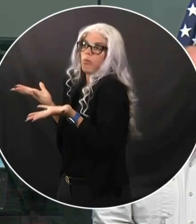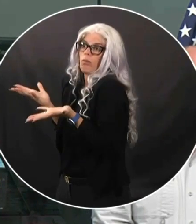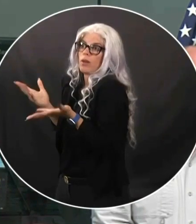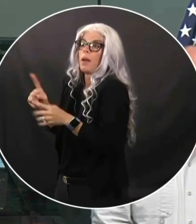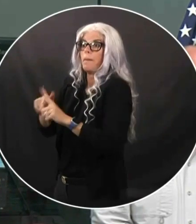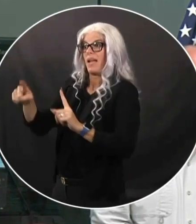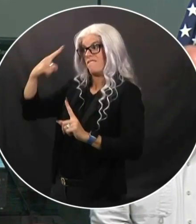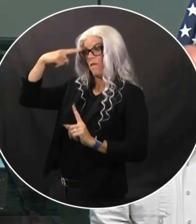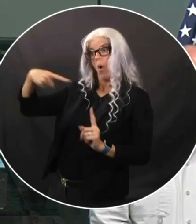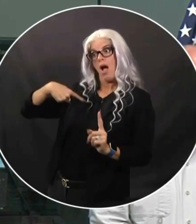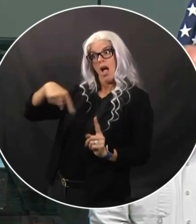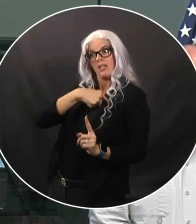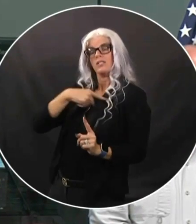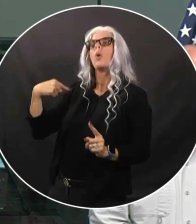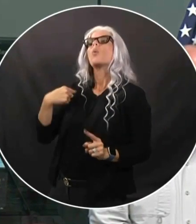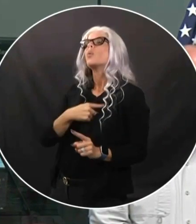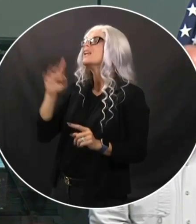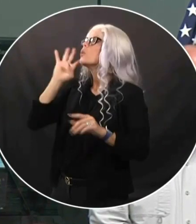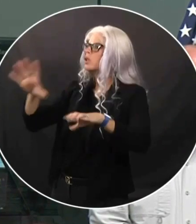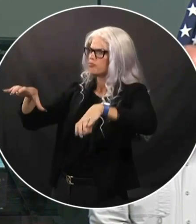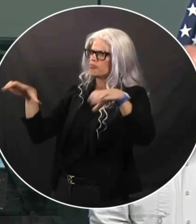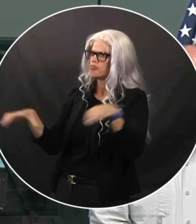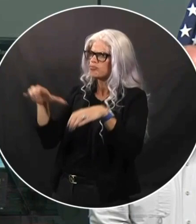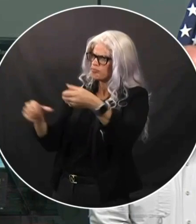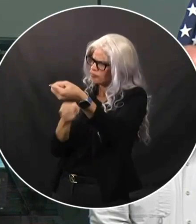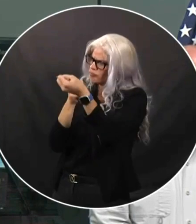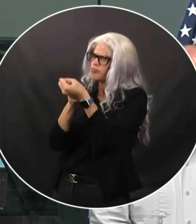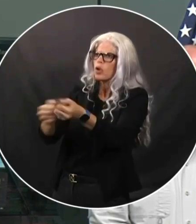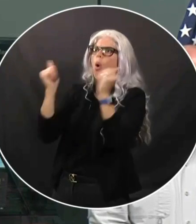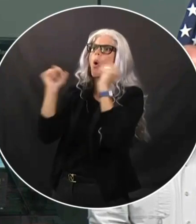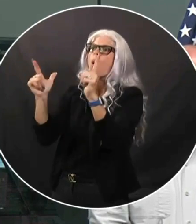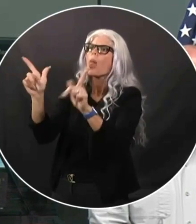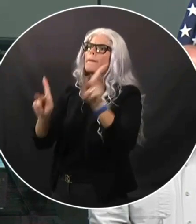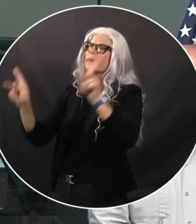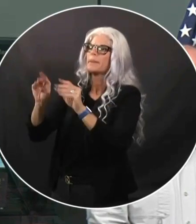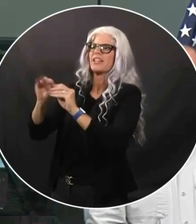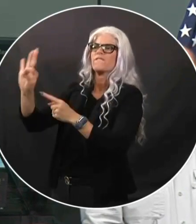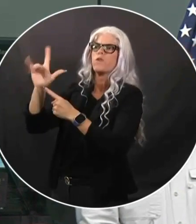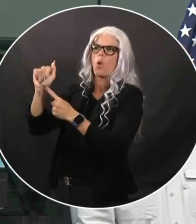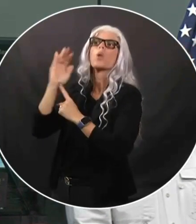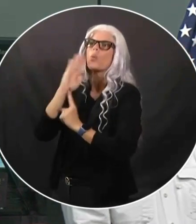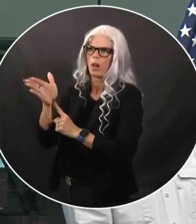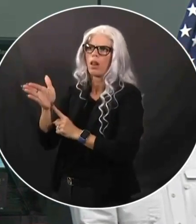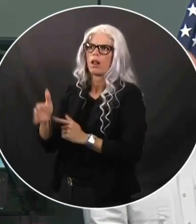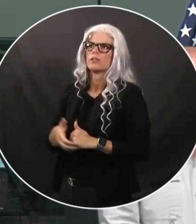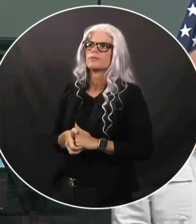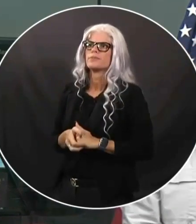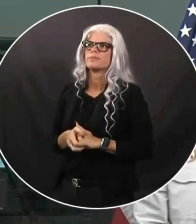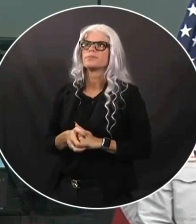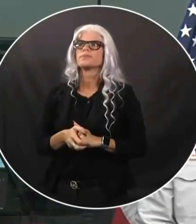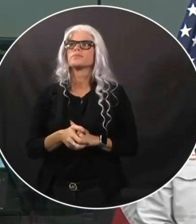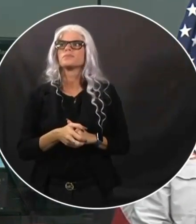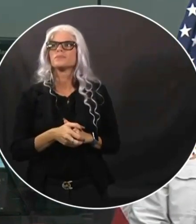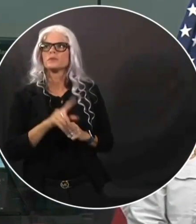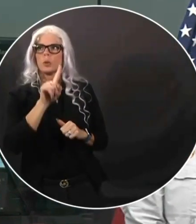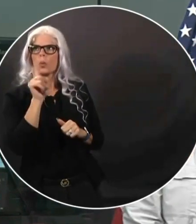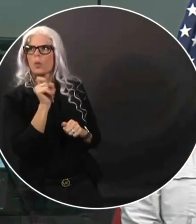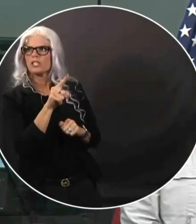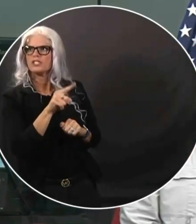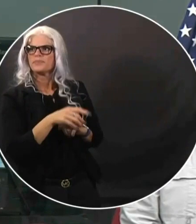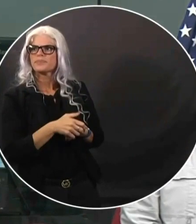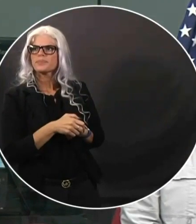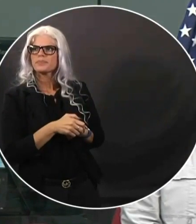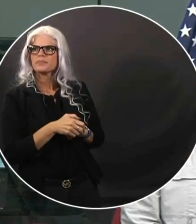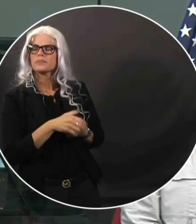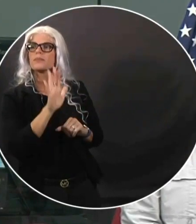be activating all of those people in support of the citizens of Florida. Governor, Director Guthrie, because the